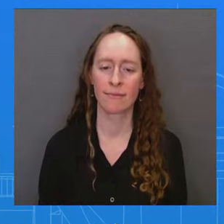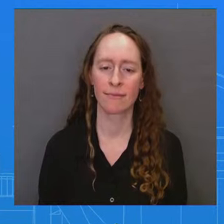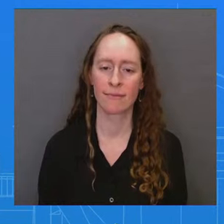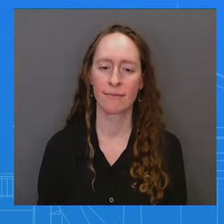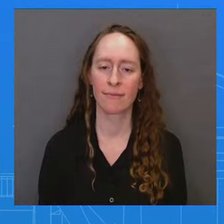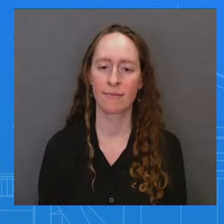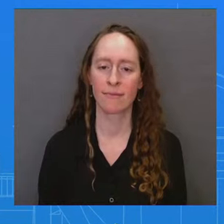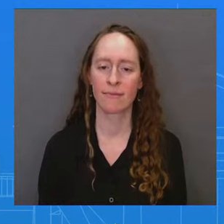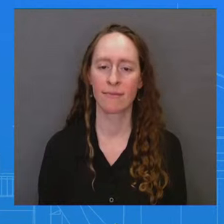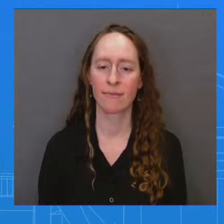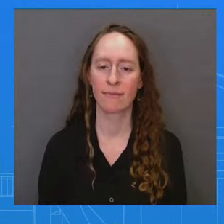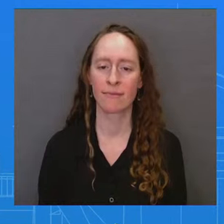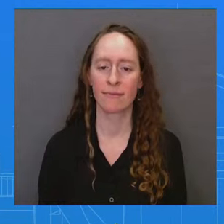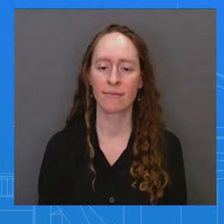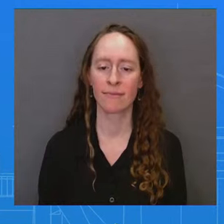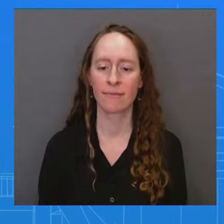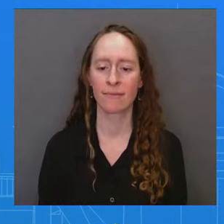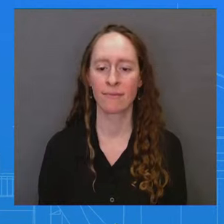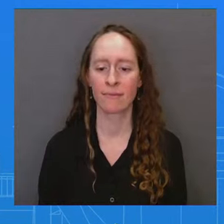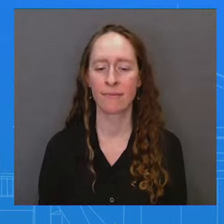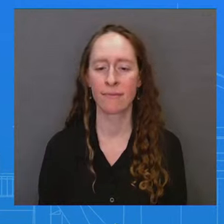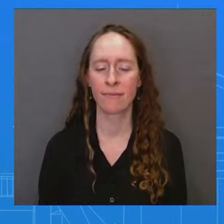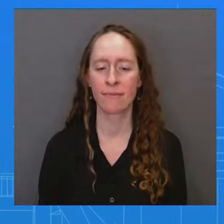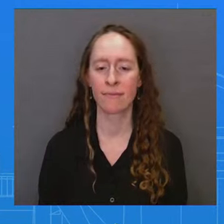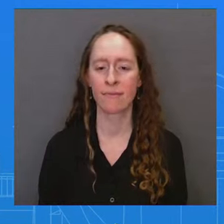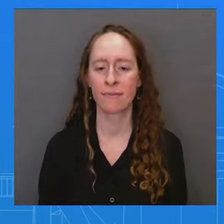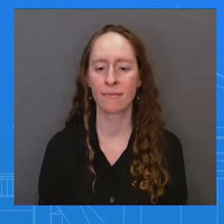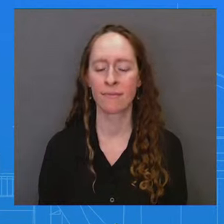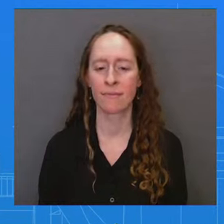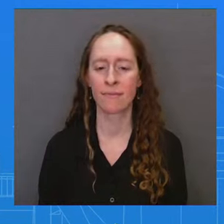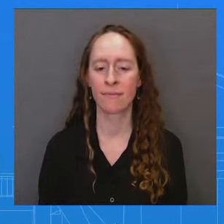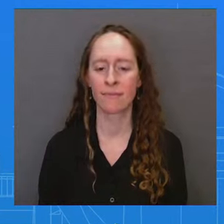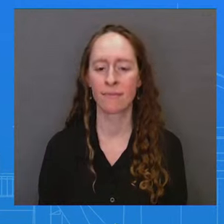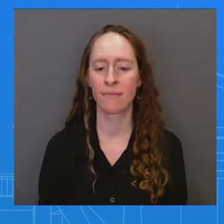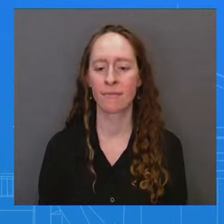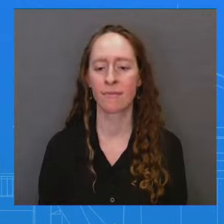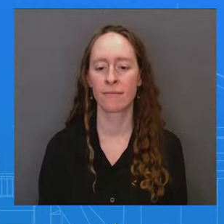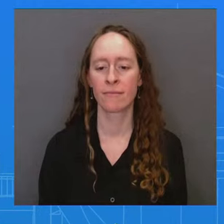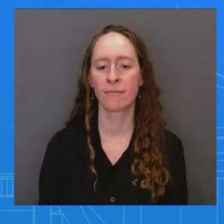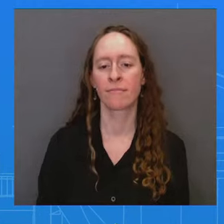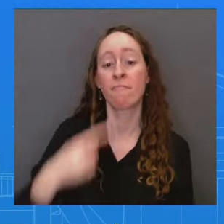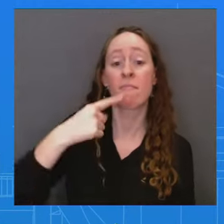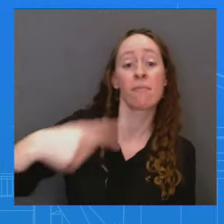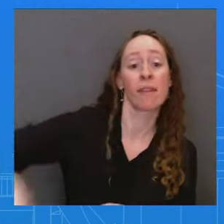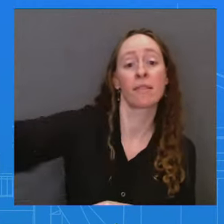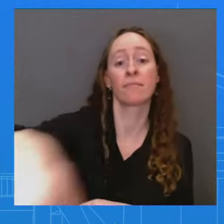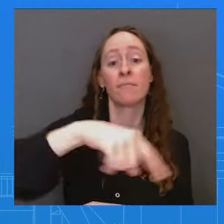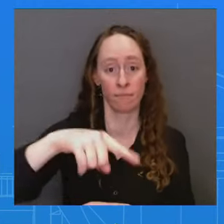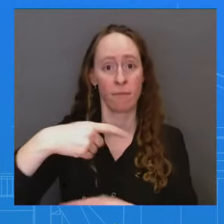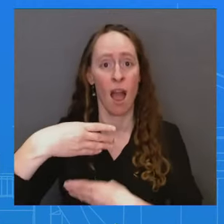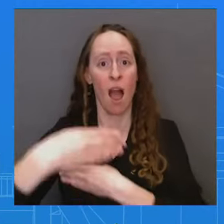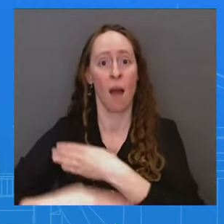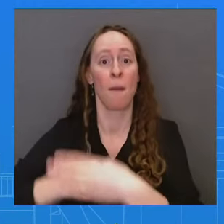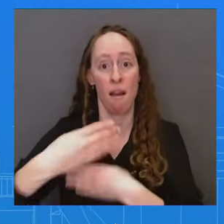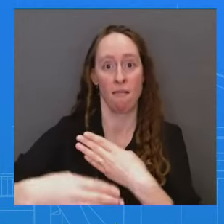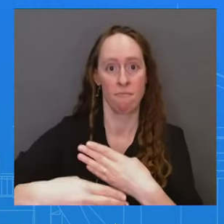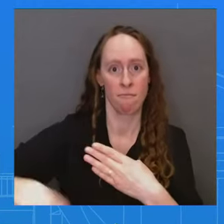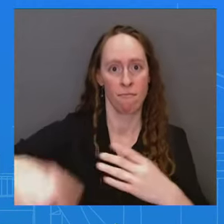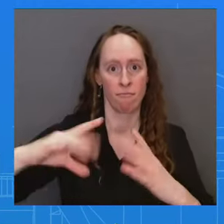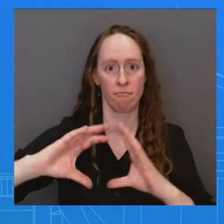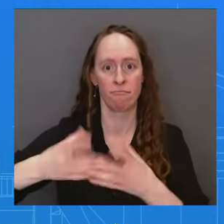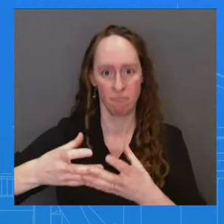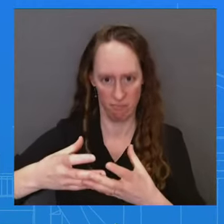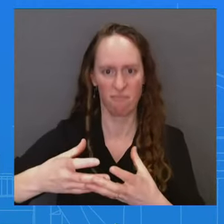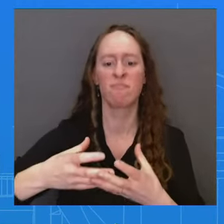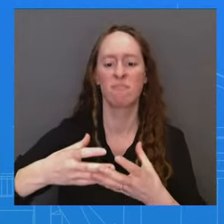according to U.S. officials, there is a rising risk of Hezbollah striking Americans in the Middle East or here in the United States.